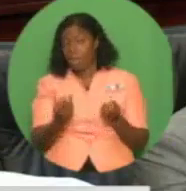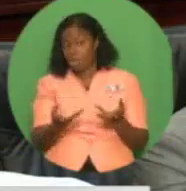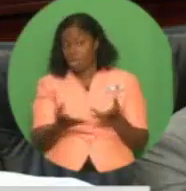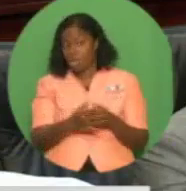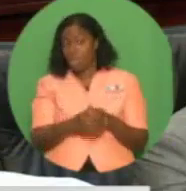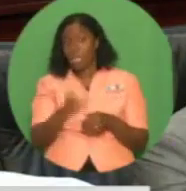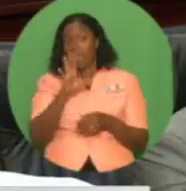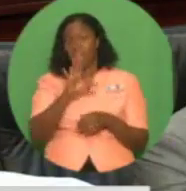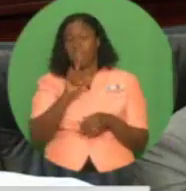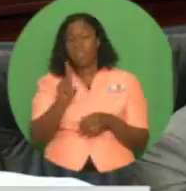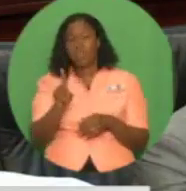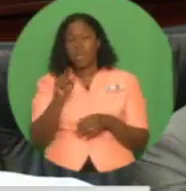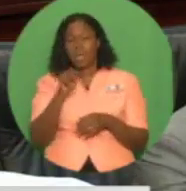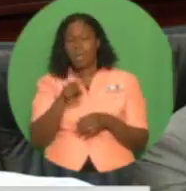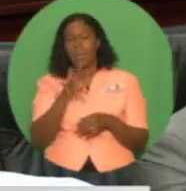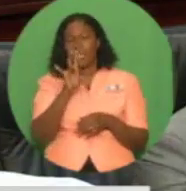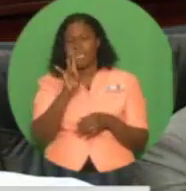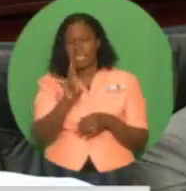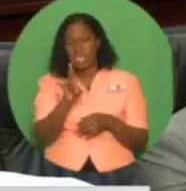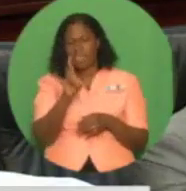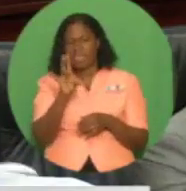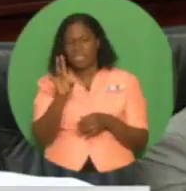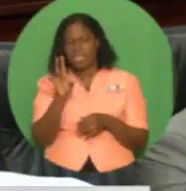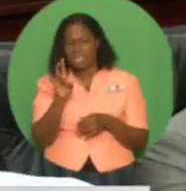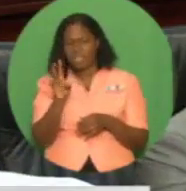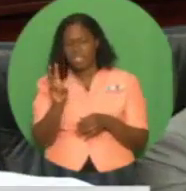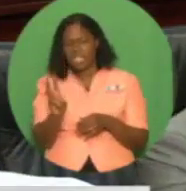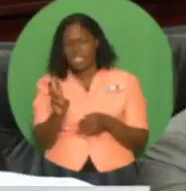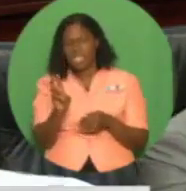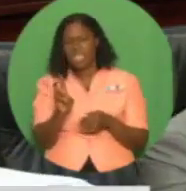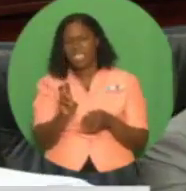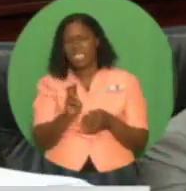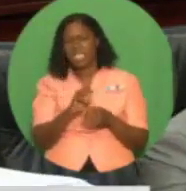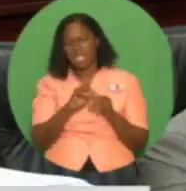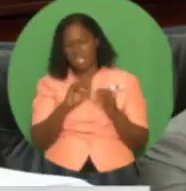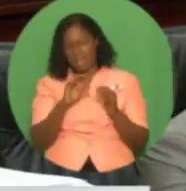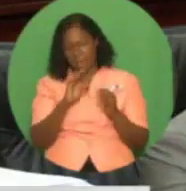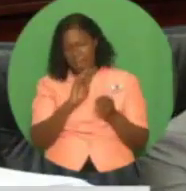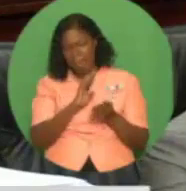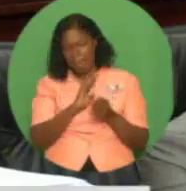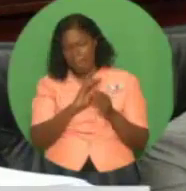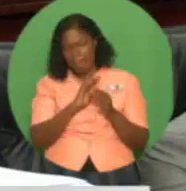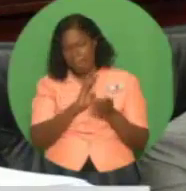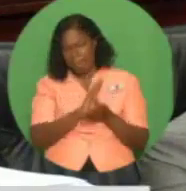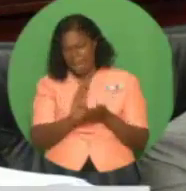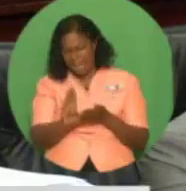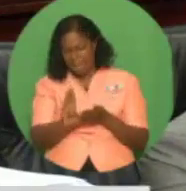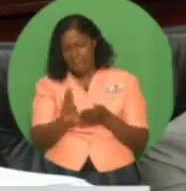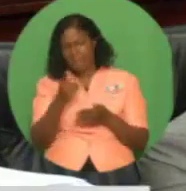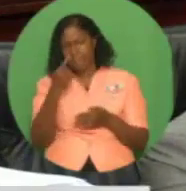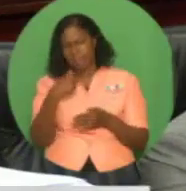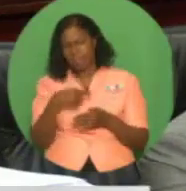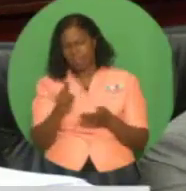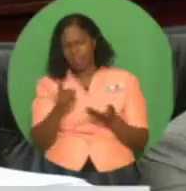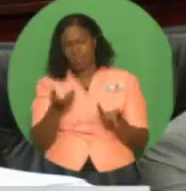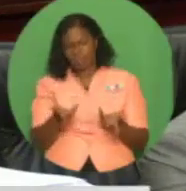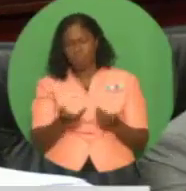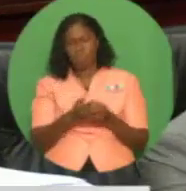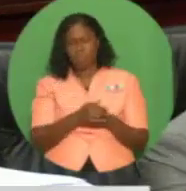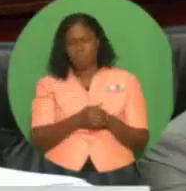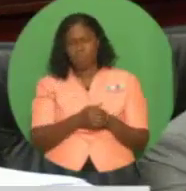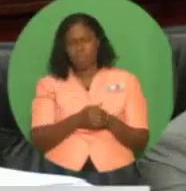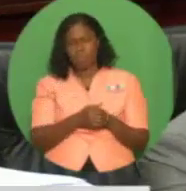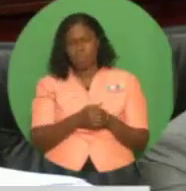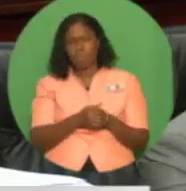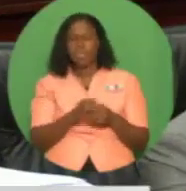$51.776 billion, Madam Speaker, for 2019. As we